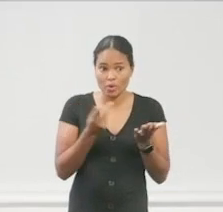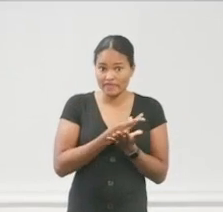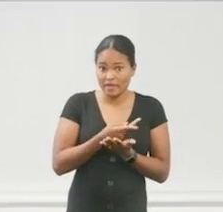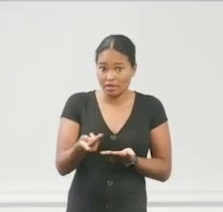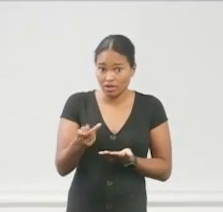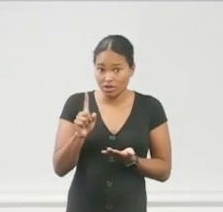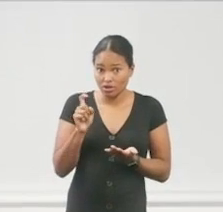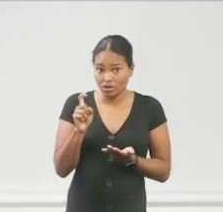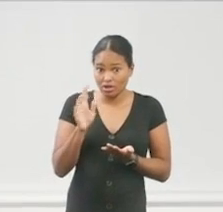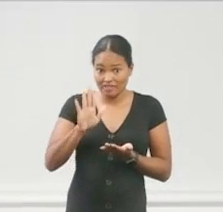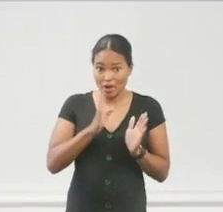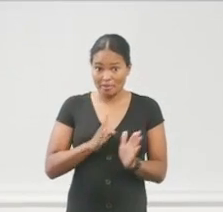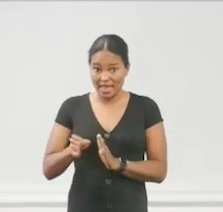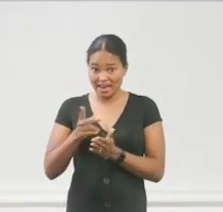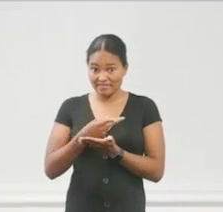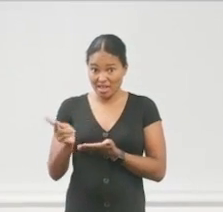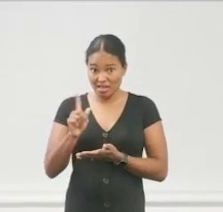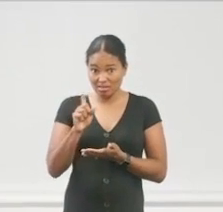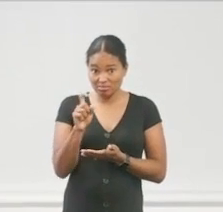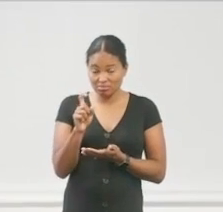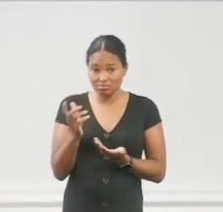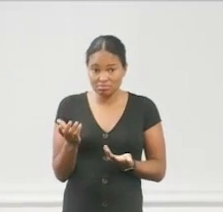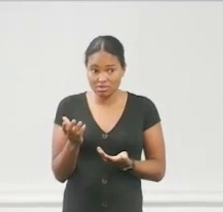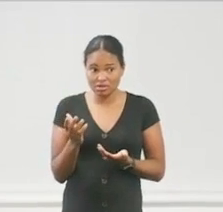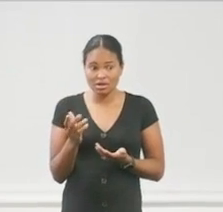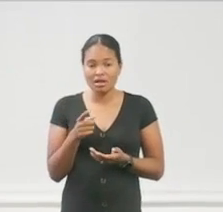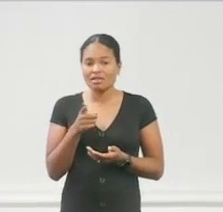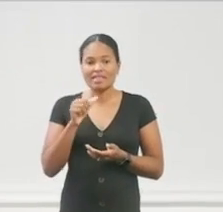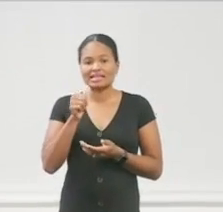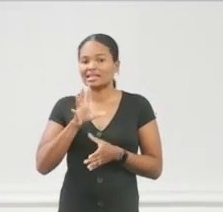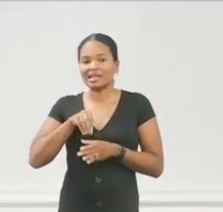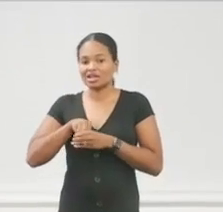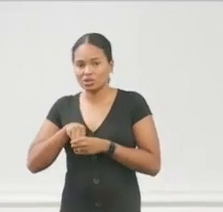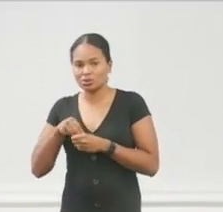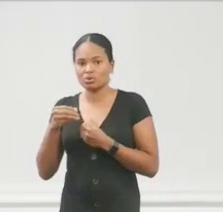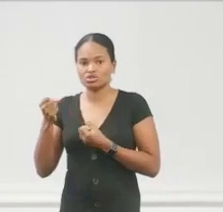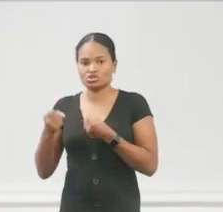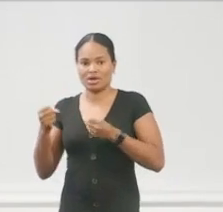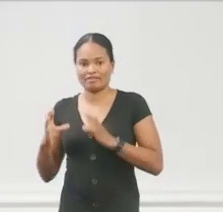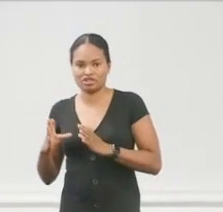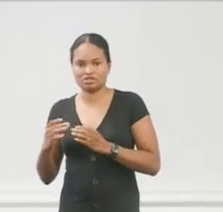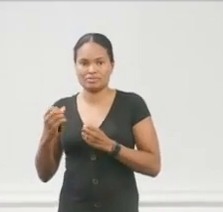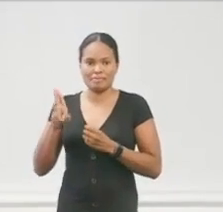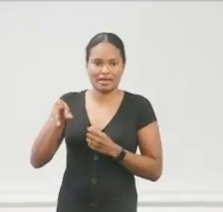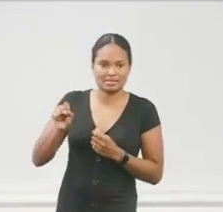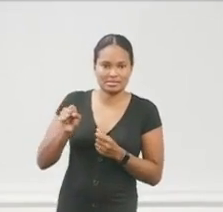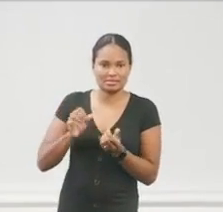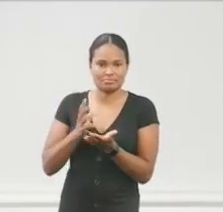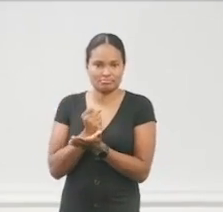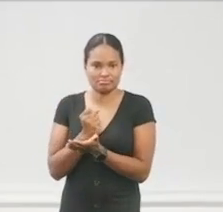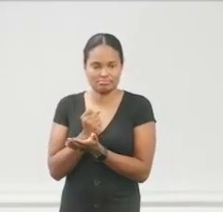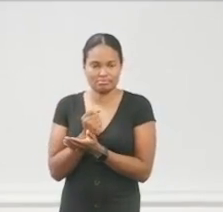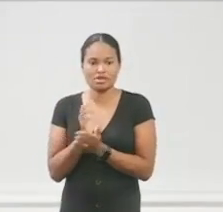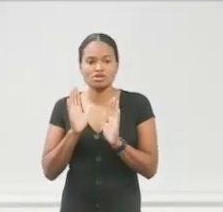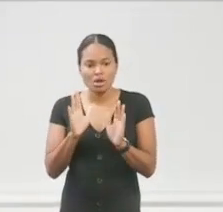plan to fail, or did they fail to plan? They didn't include that piece in there. So, my hope is that you'll go back, and you'll take a look